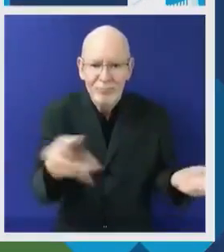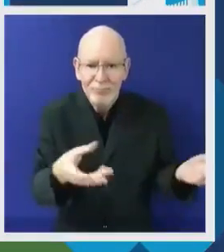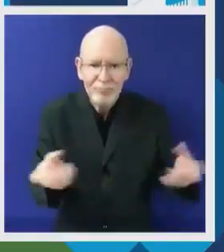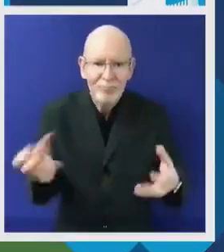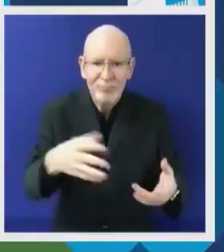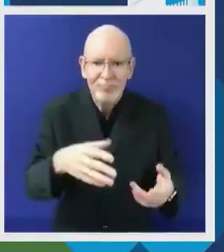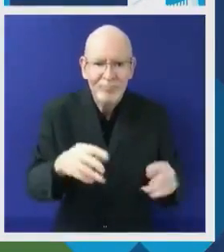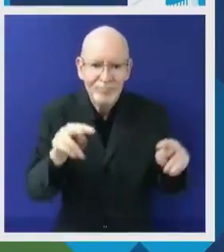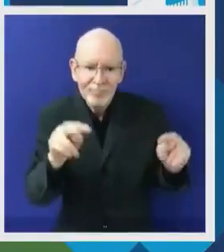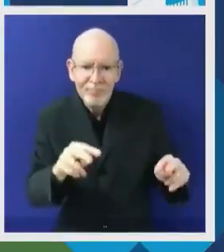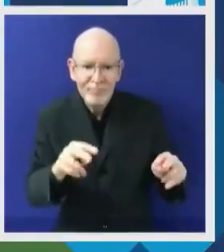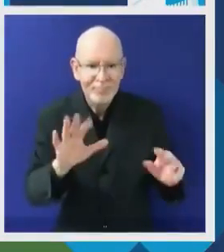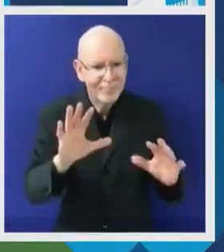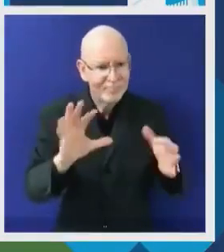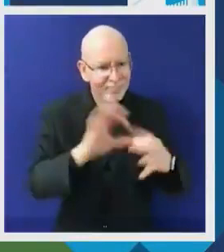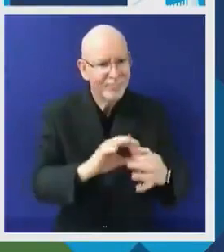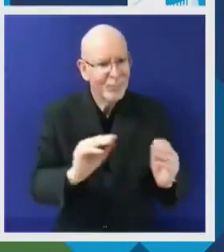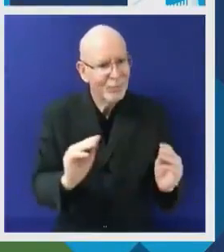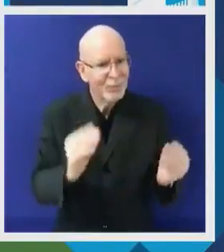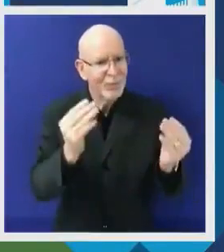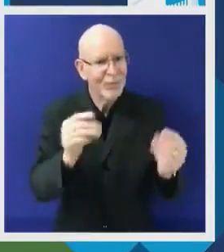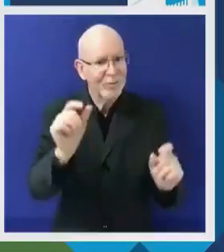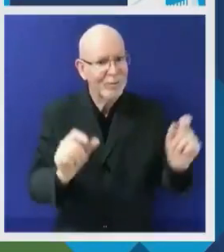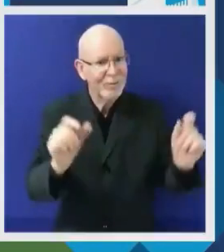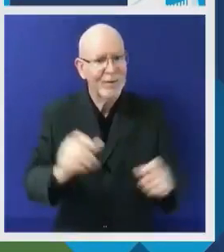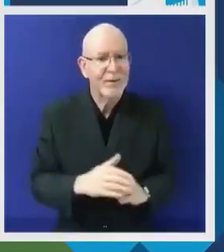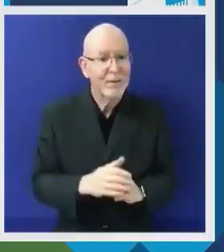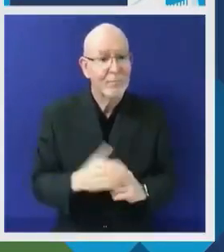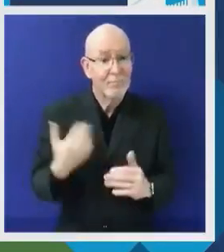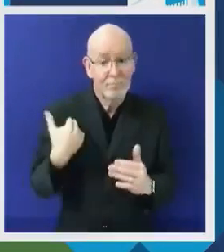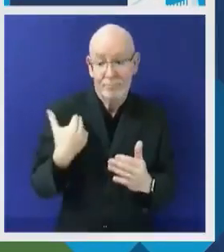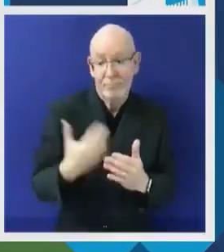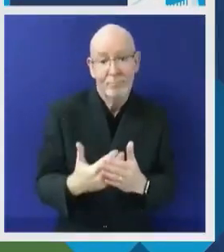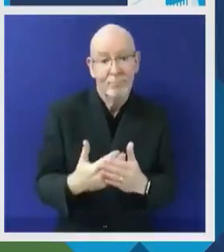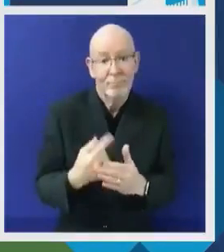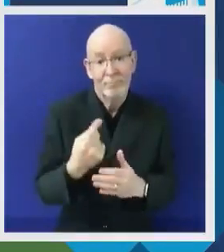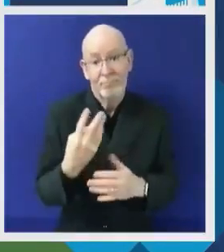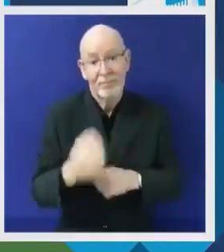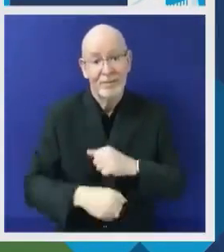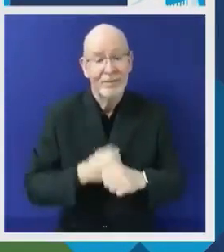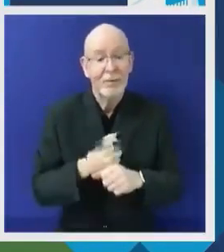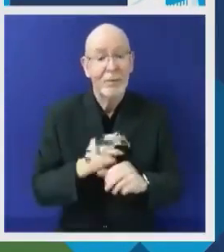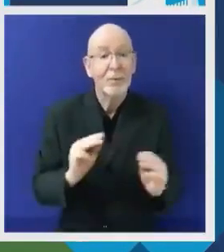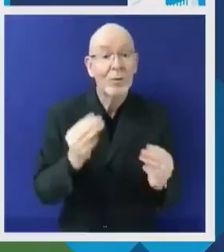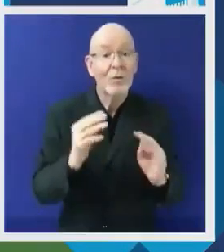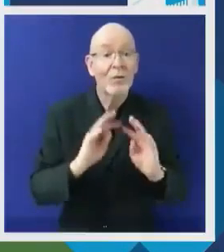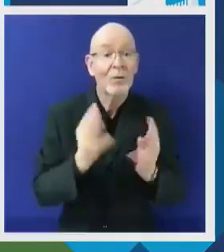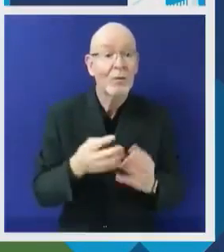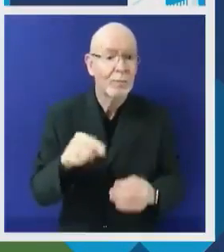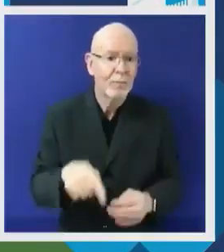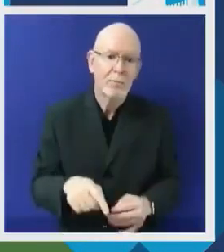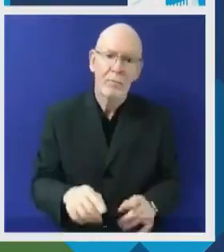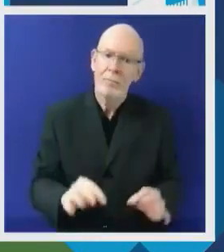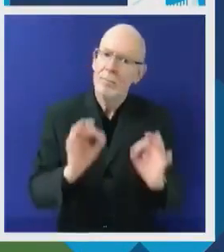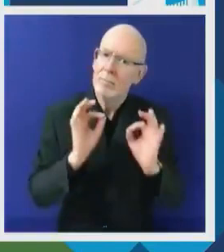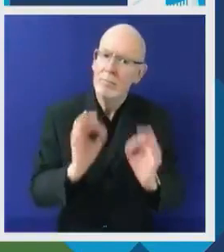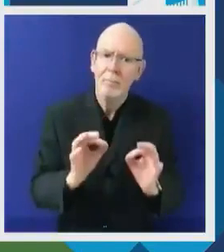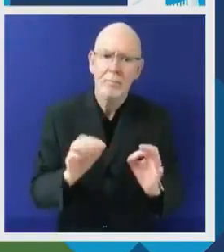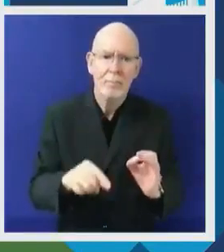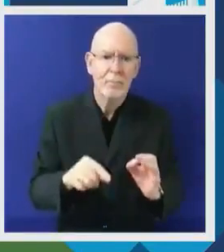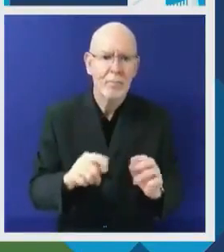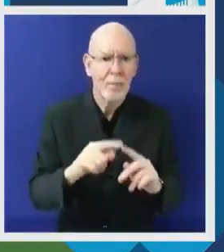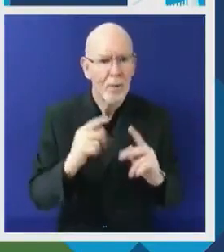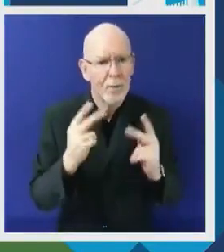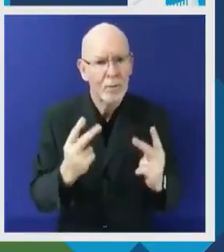In this spirit, let's not forget that we are here to hold decision-makers accountable for their promises which